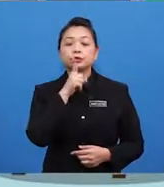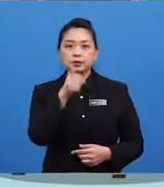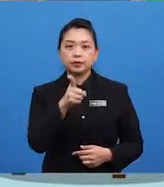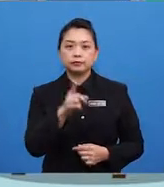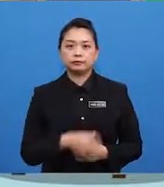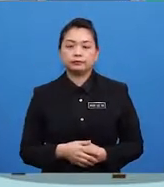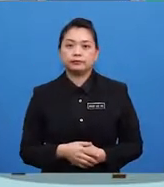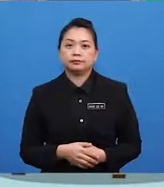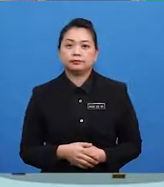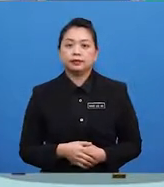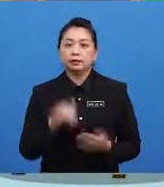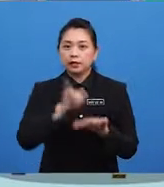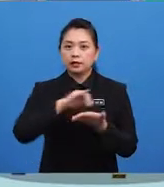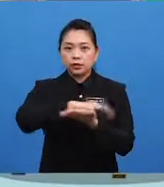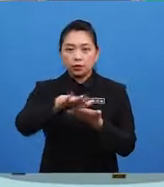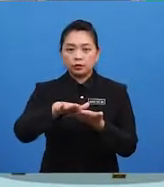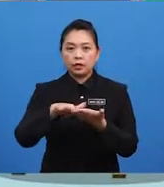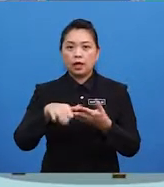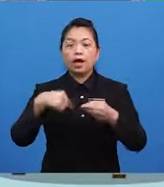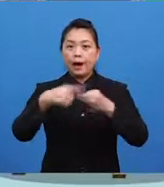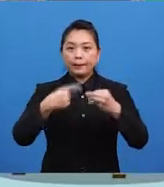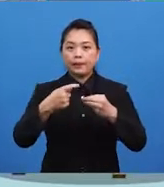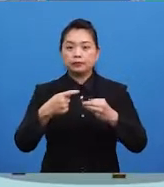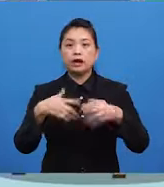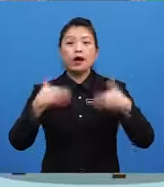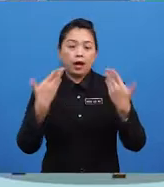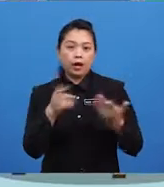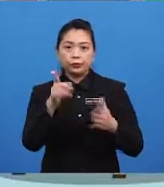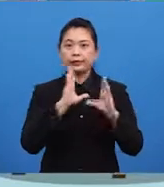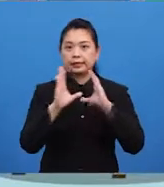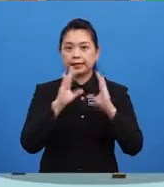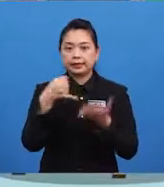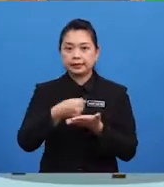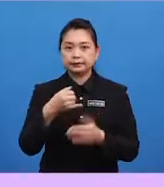That's all about the tone of how you say it.